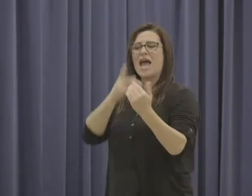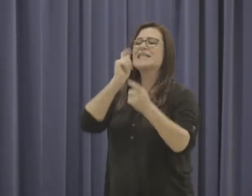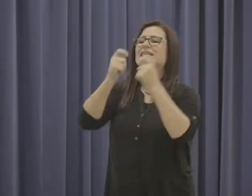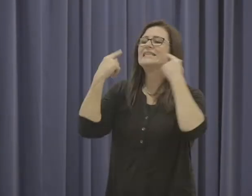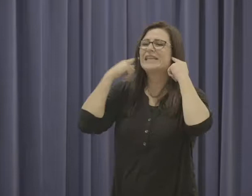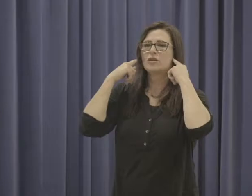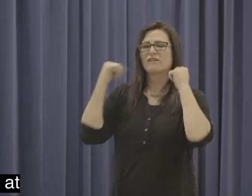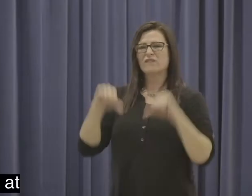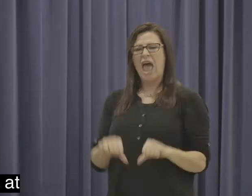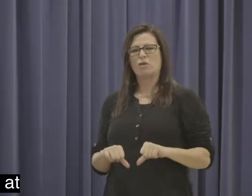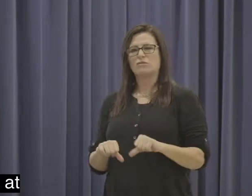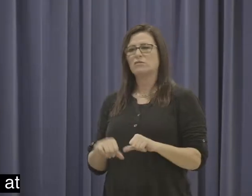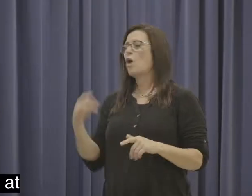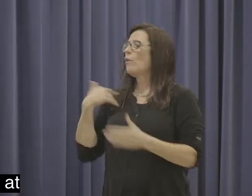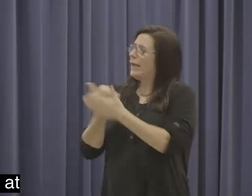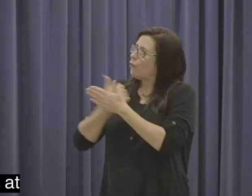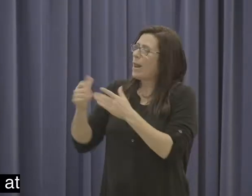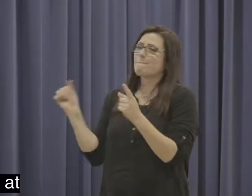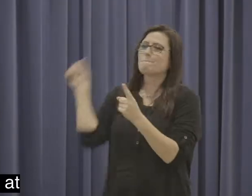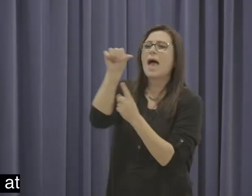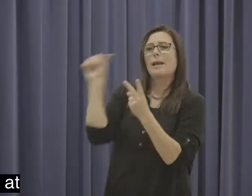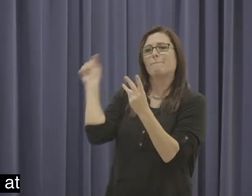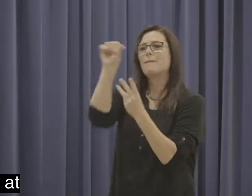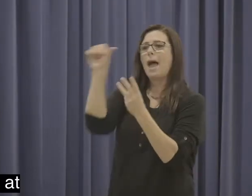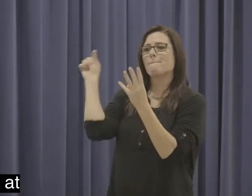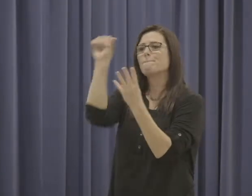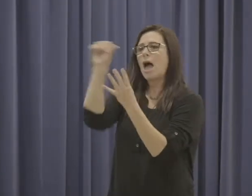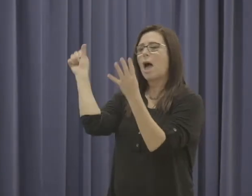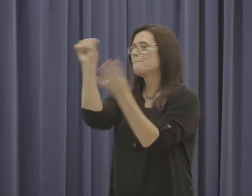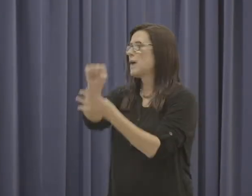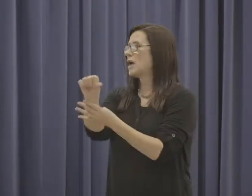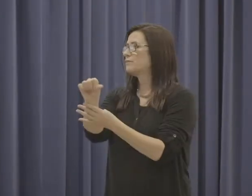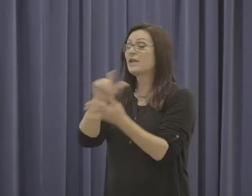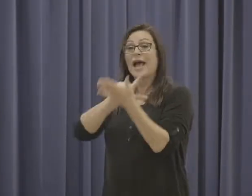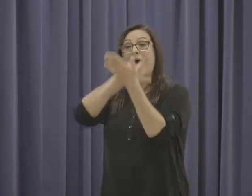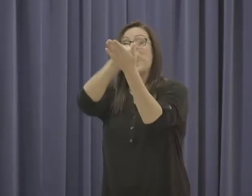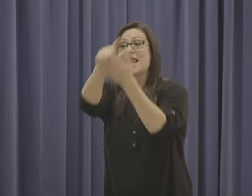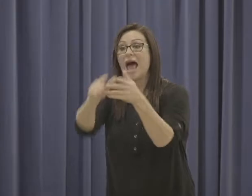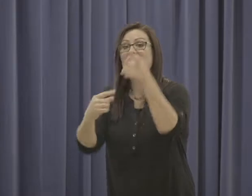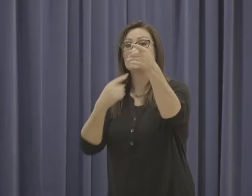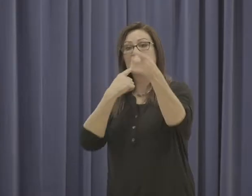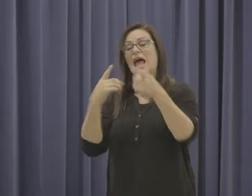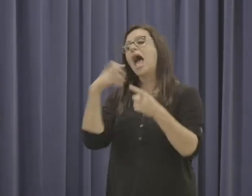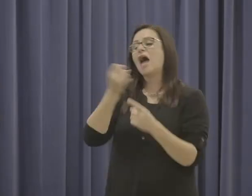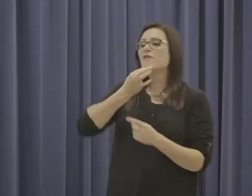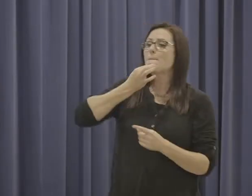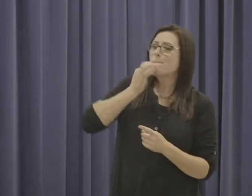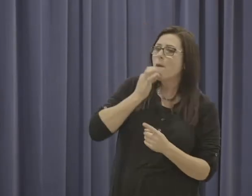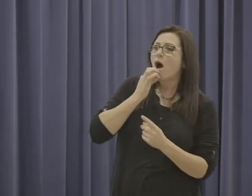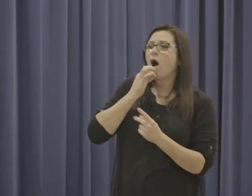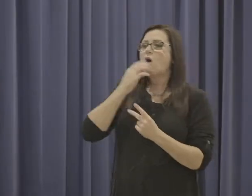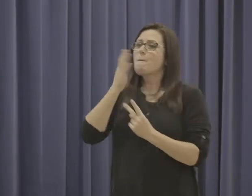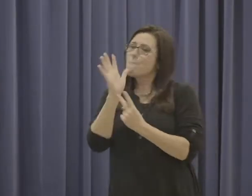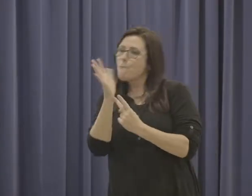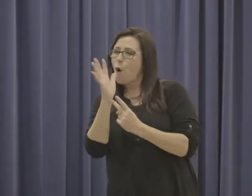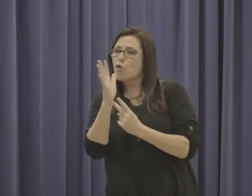hearing test. We had regular checkups at Princess Margaret Hospital and we were later told that Mako had